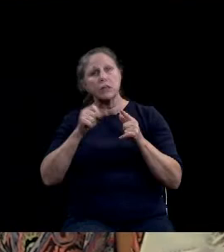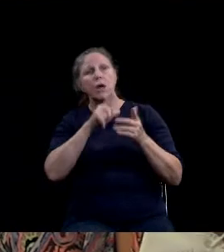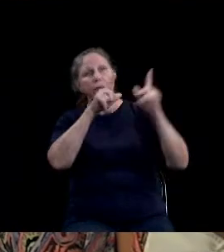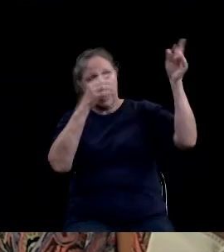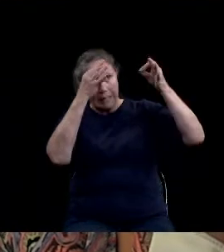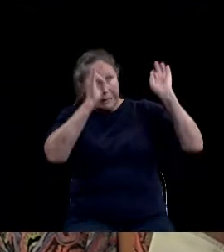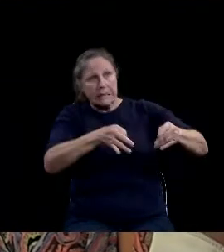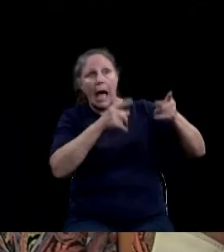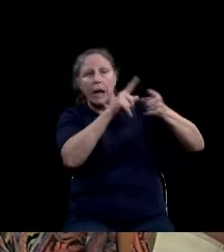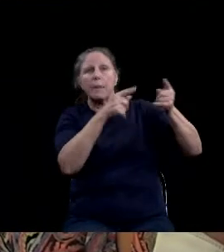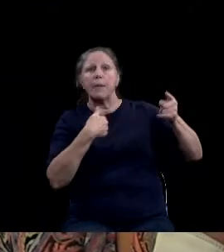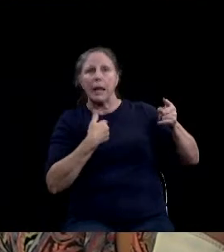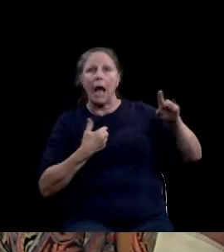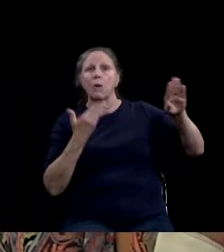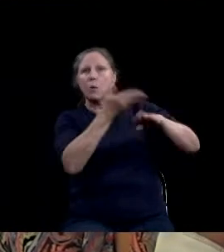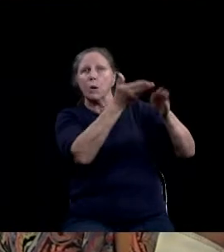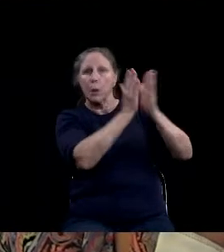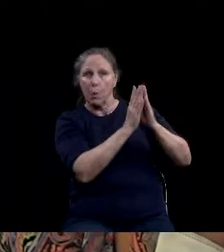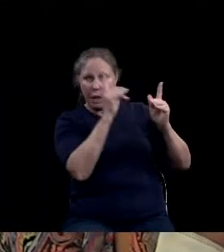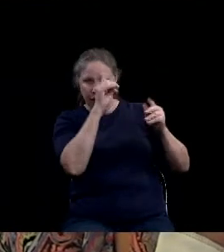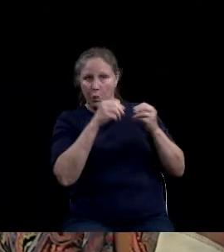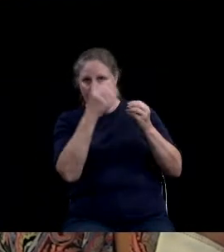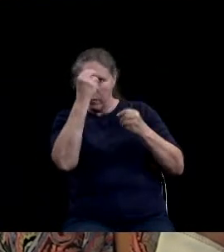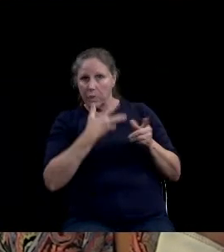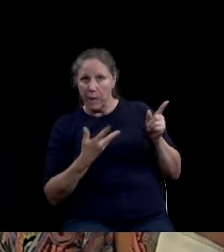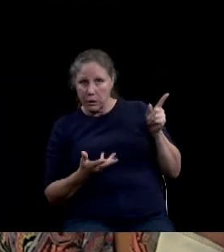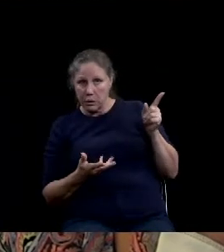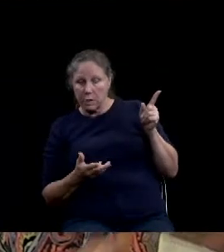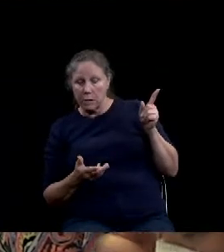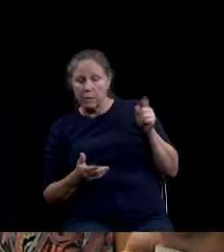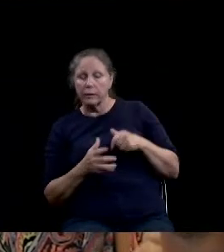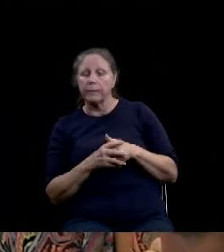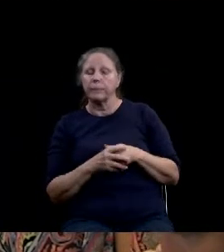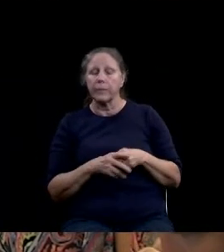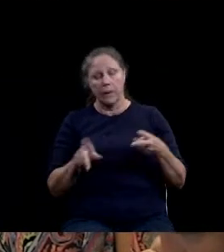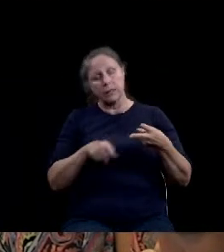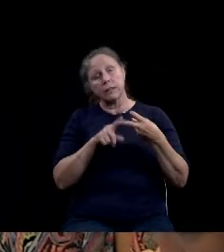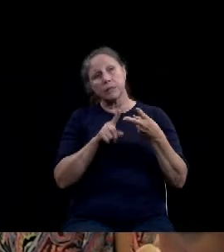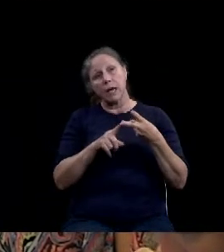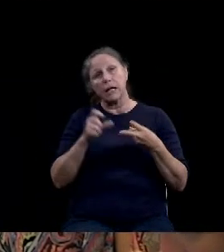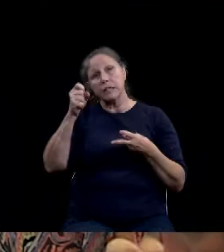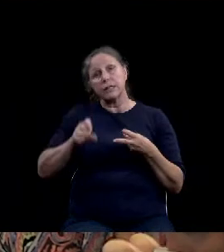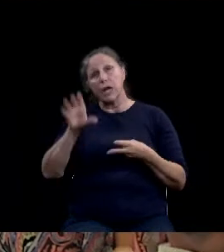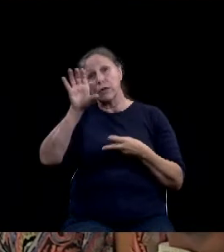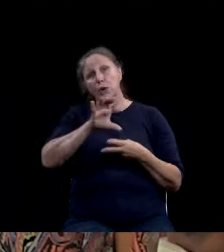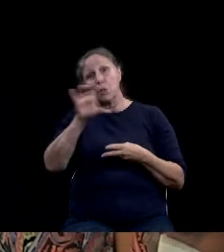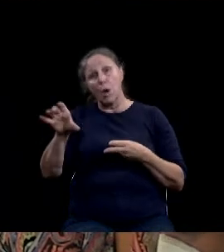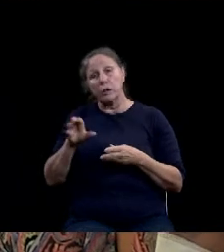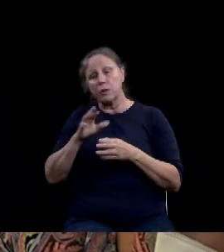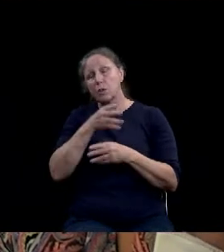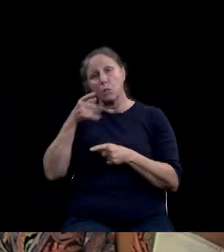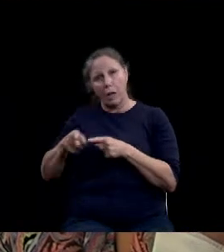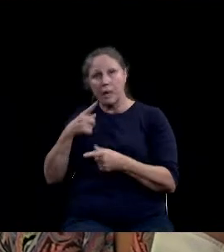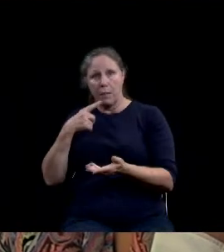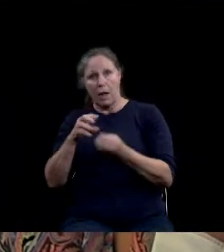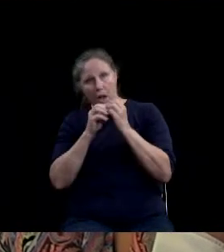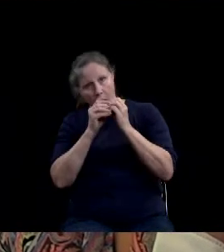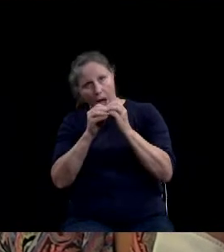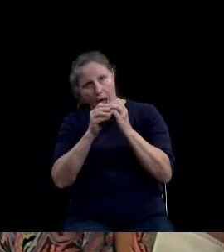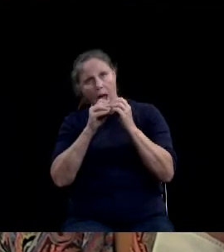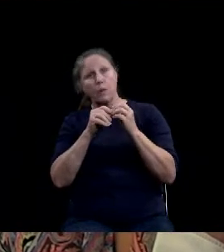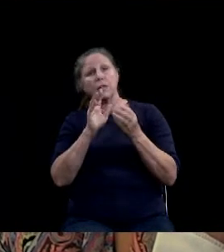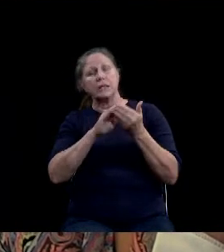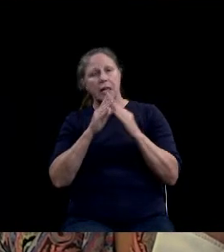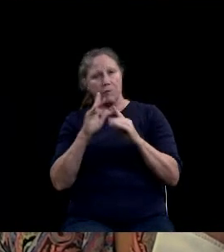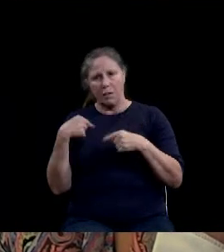public information. Two, Southern Cross Ranch owners have been in negotiations with the city of Waco for the past several months and recently had a